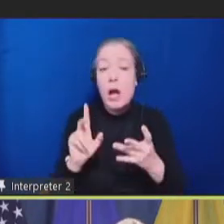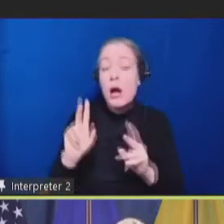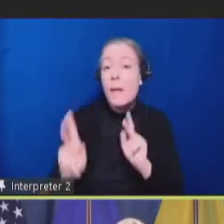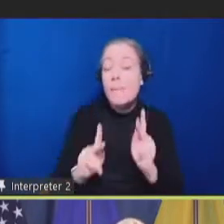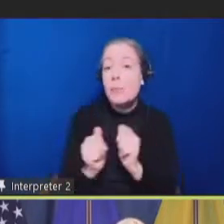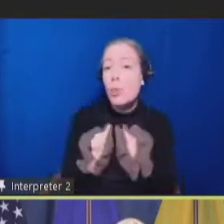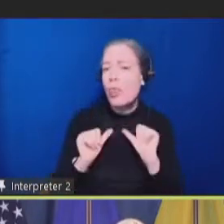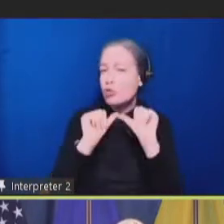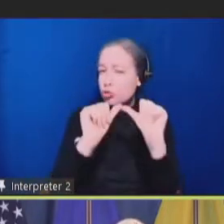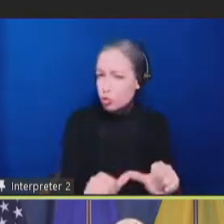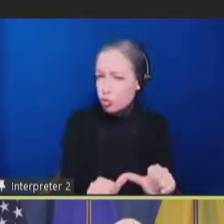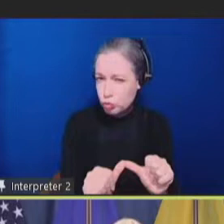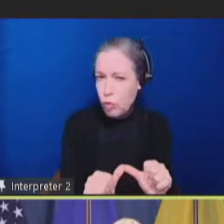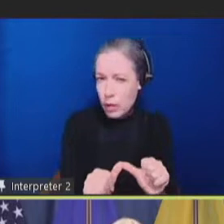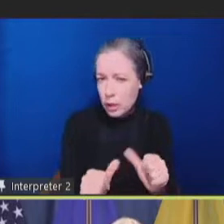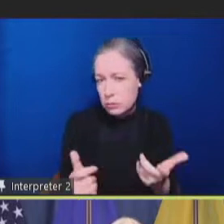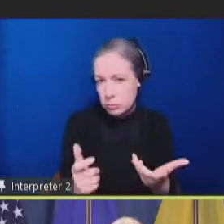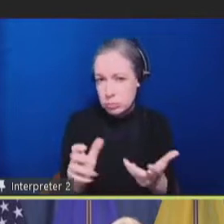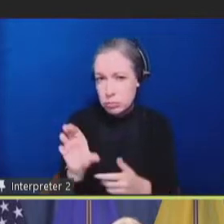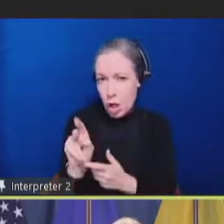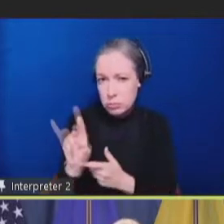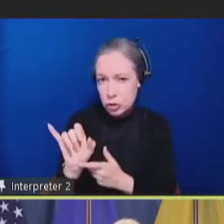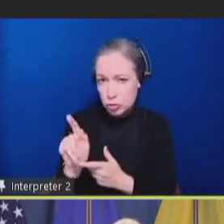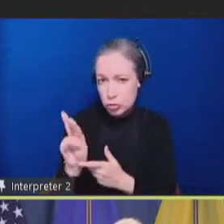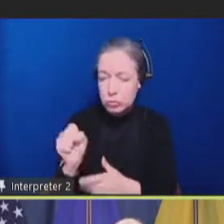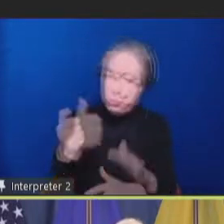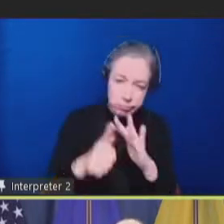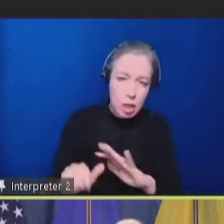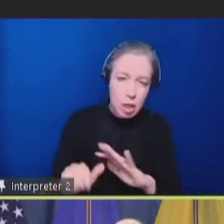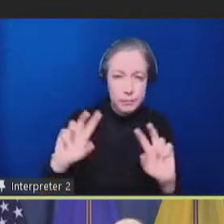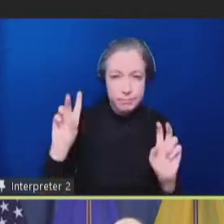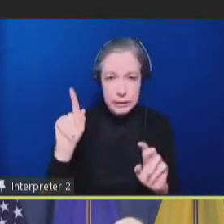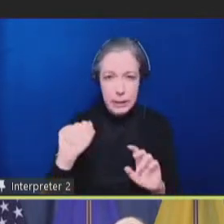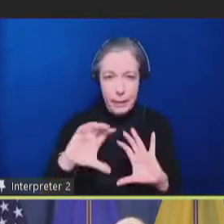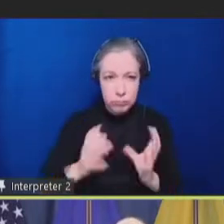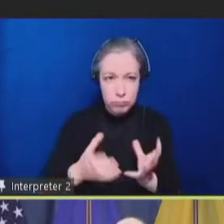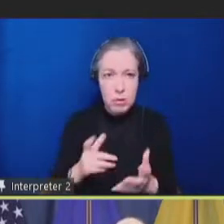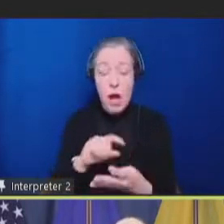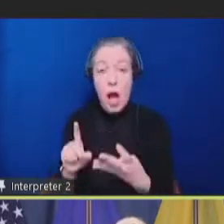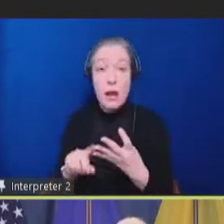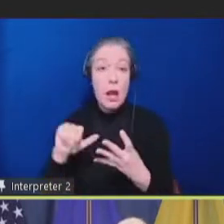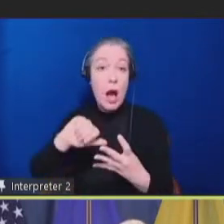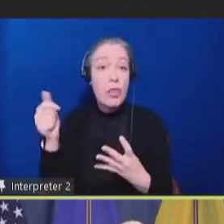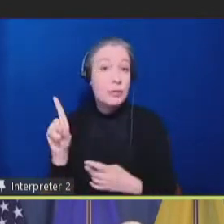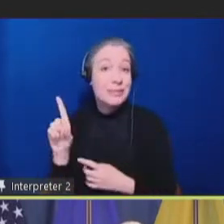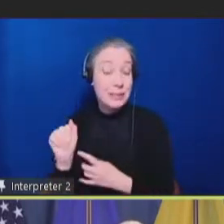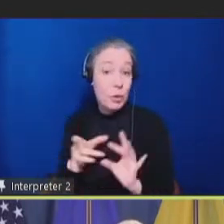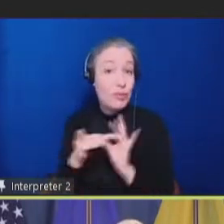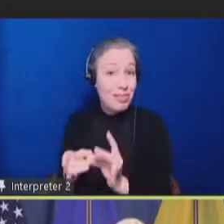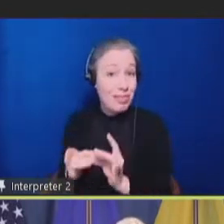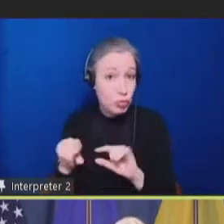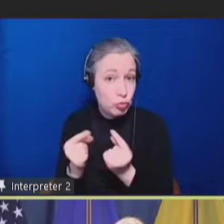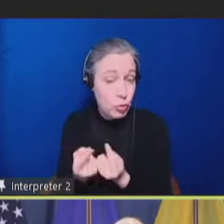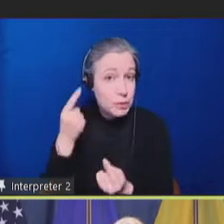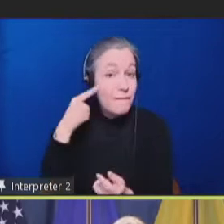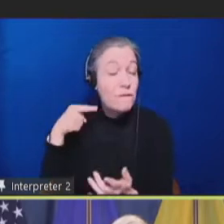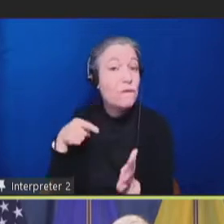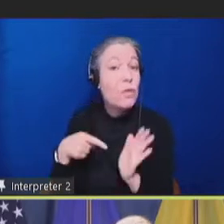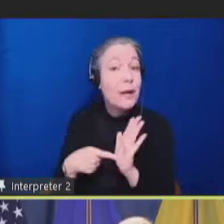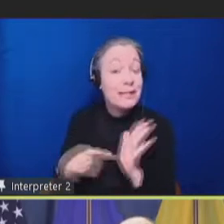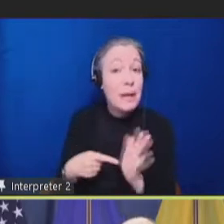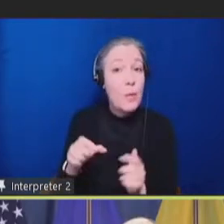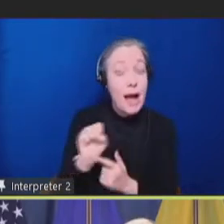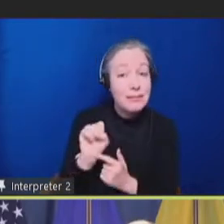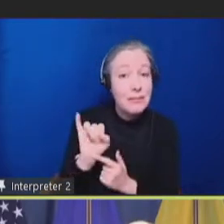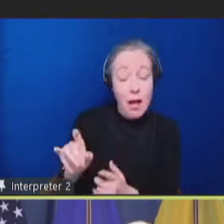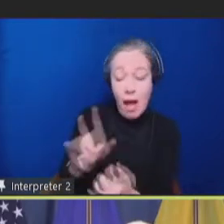the umbrella of the disability community. And people from other disability-related groups, which included people receiving direct support care in the community, people